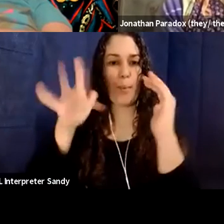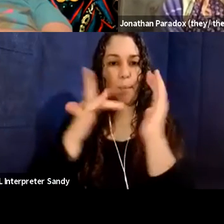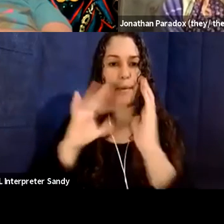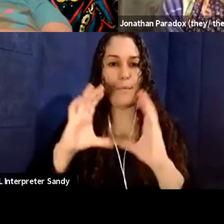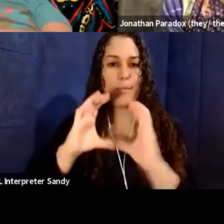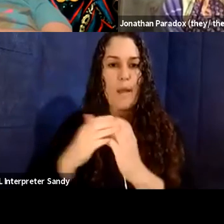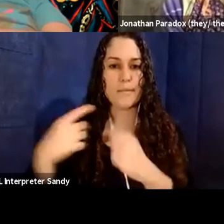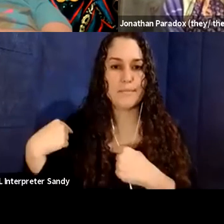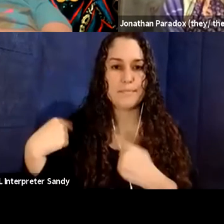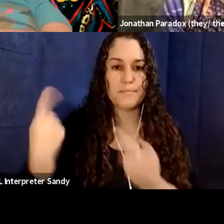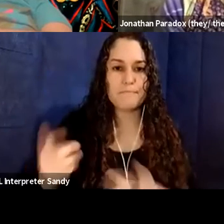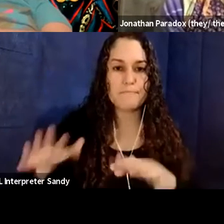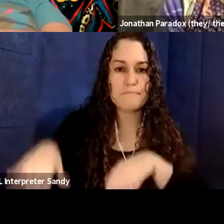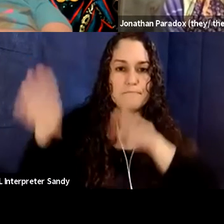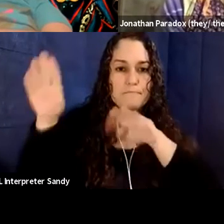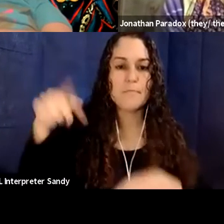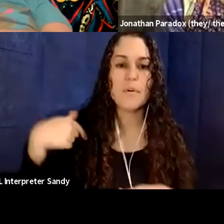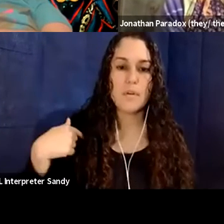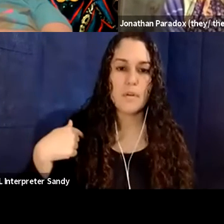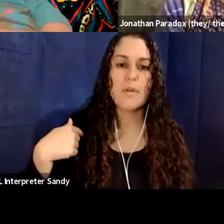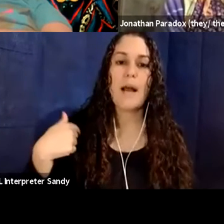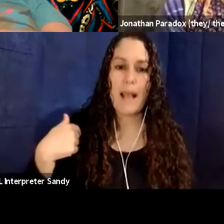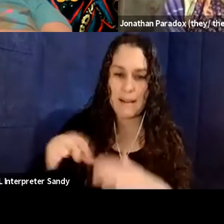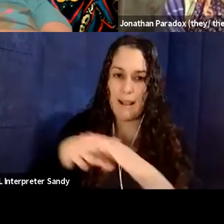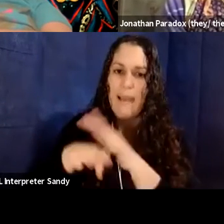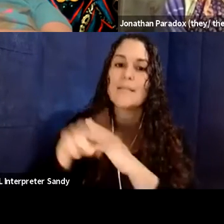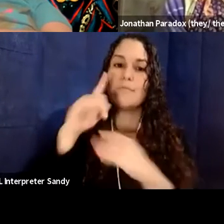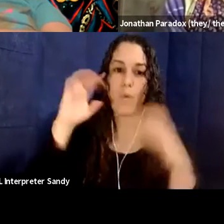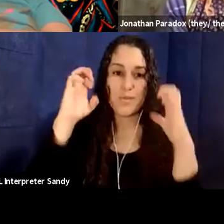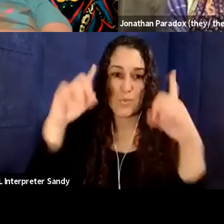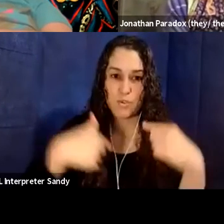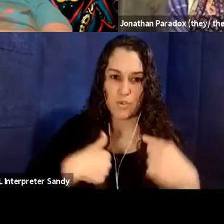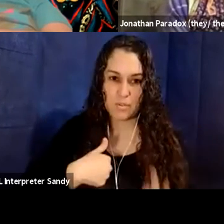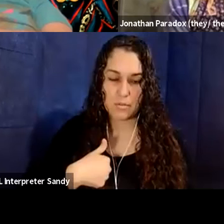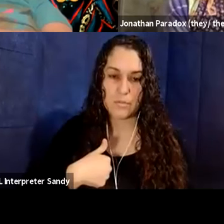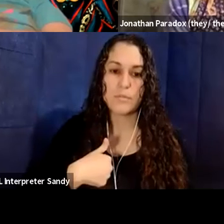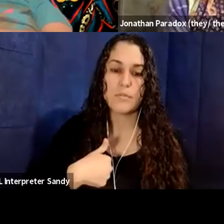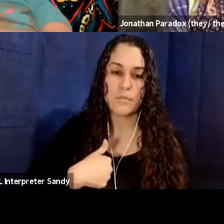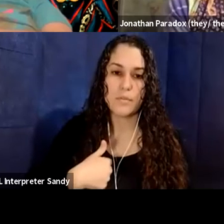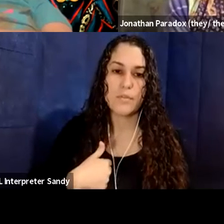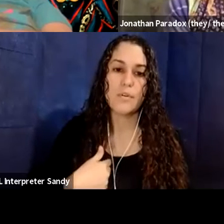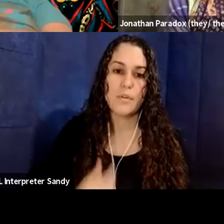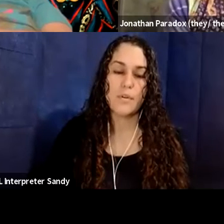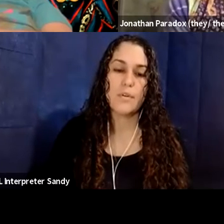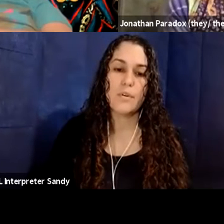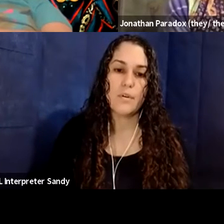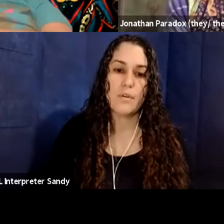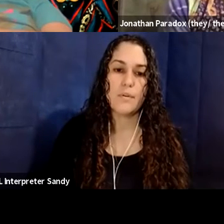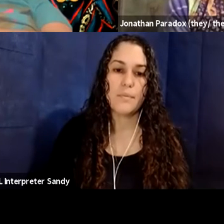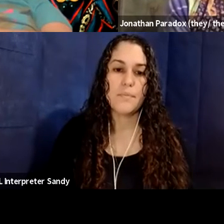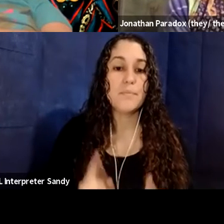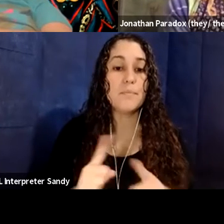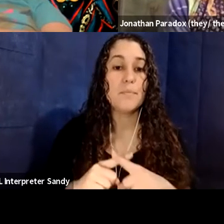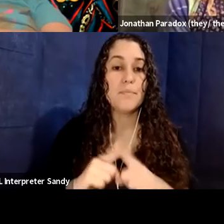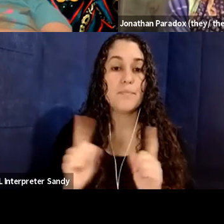um, also have always had access to education and, um, however, my